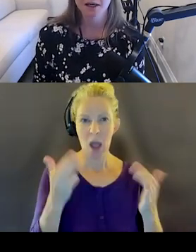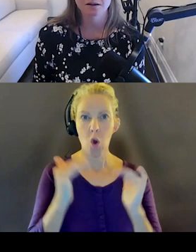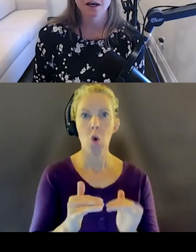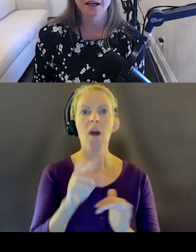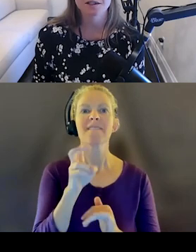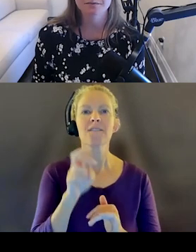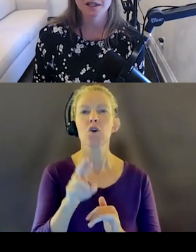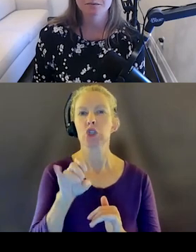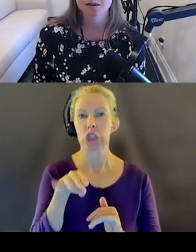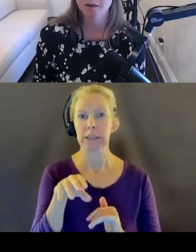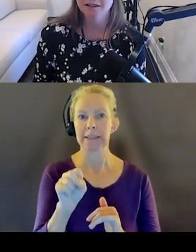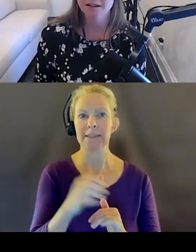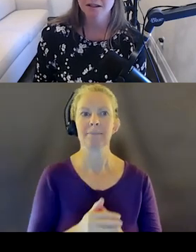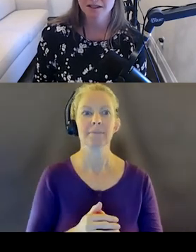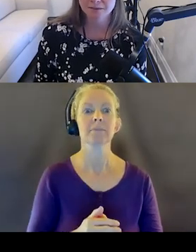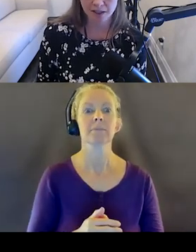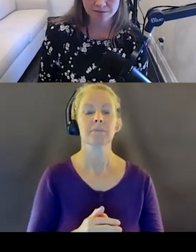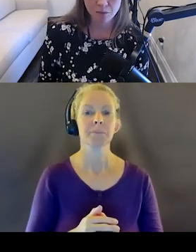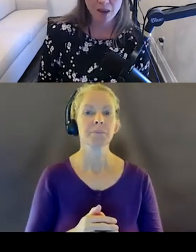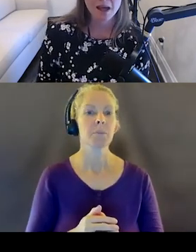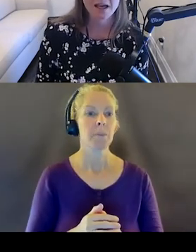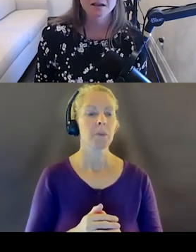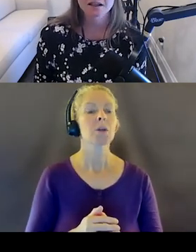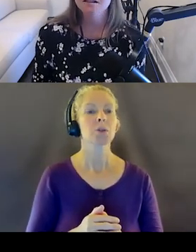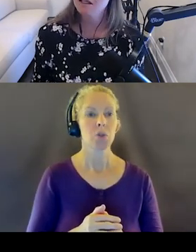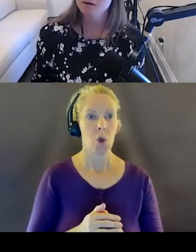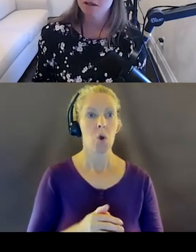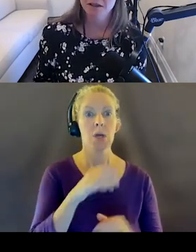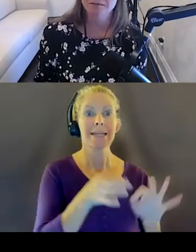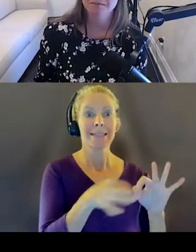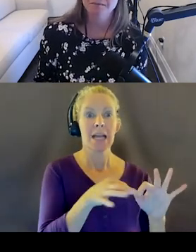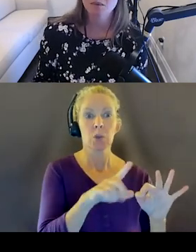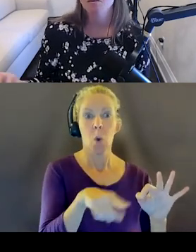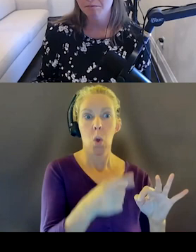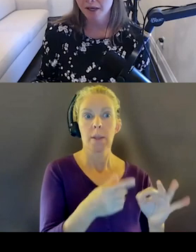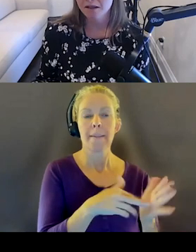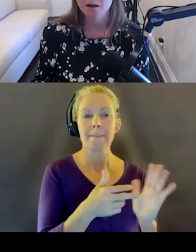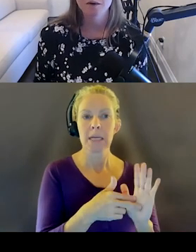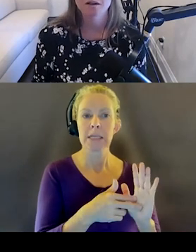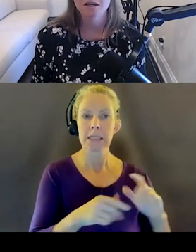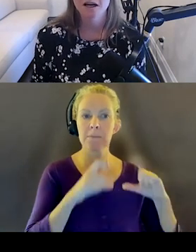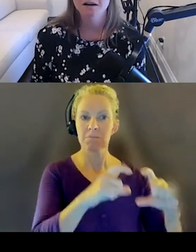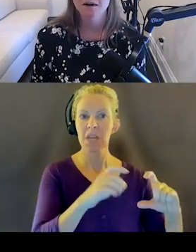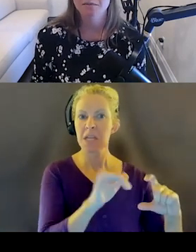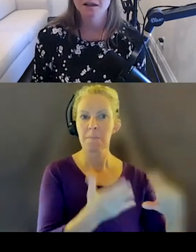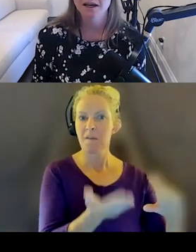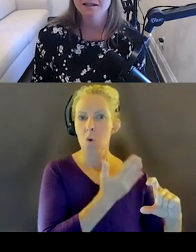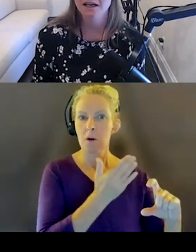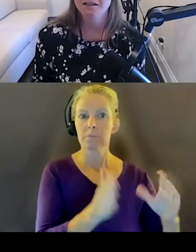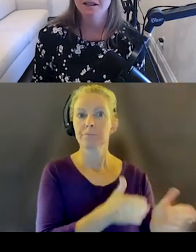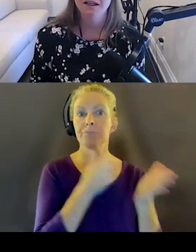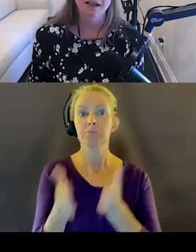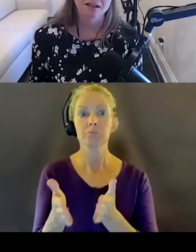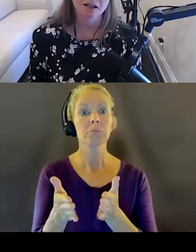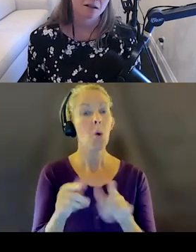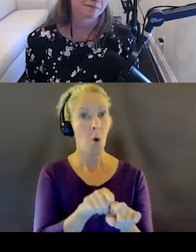button, again, which is medium blue white text that says button. And it's a text only button. But we could also have a button that has